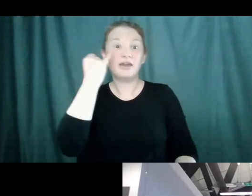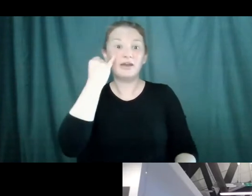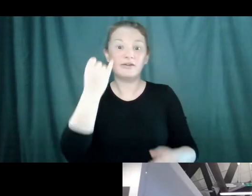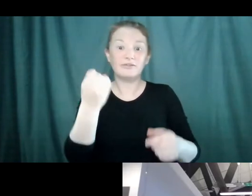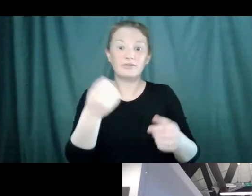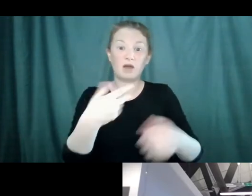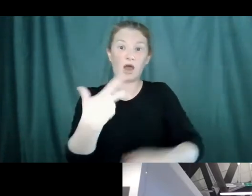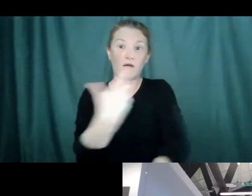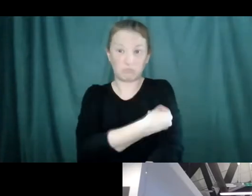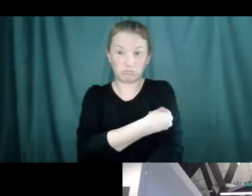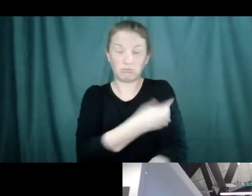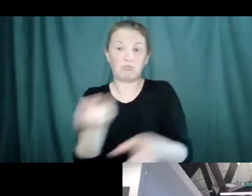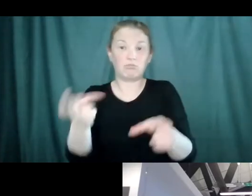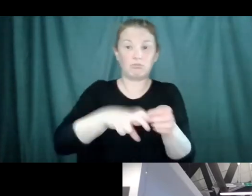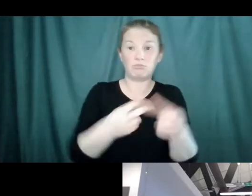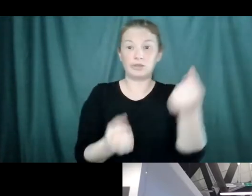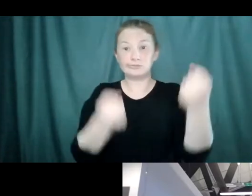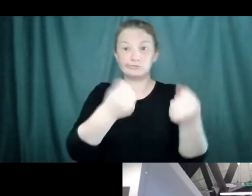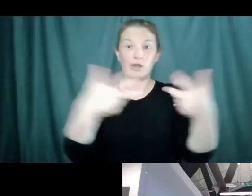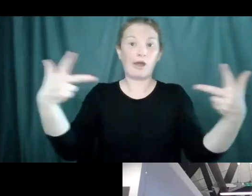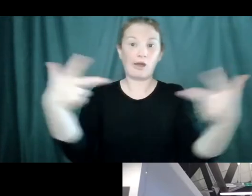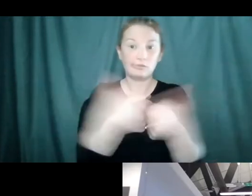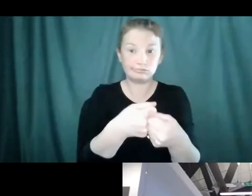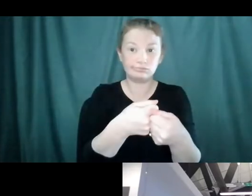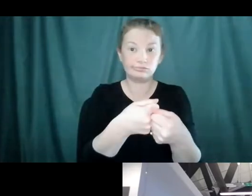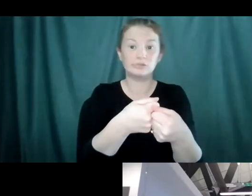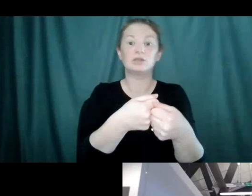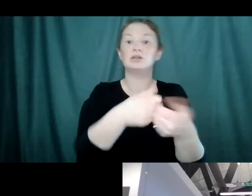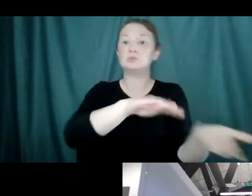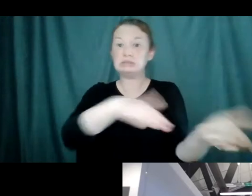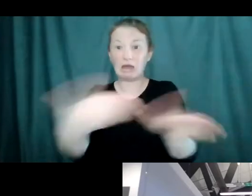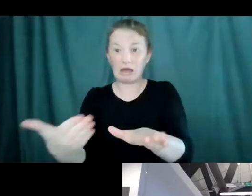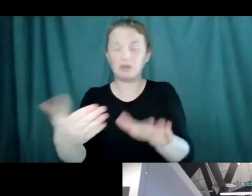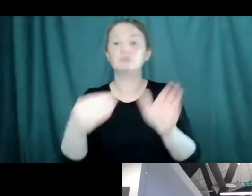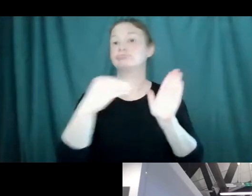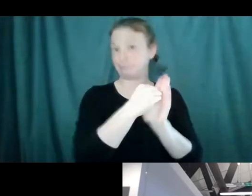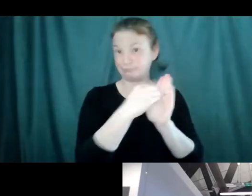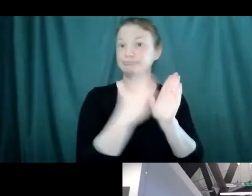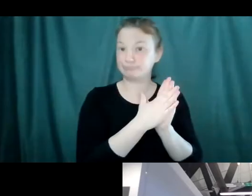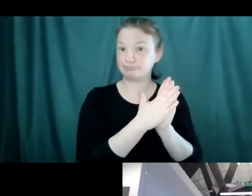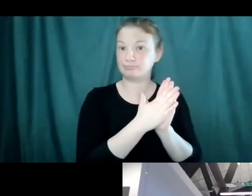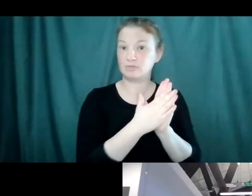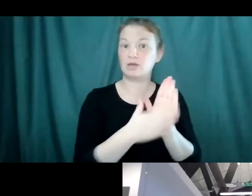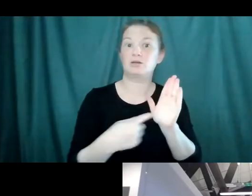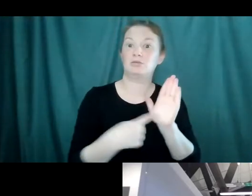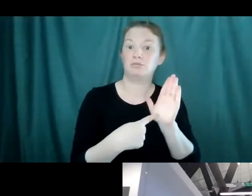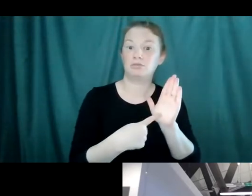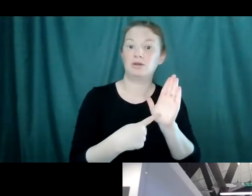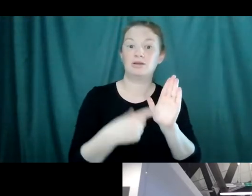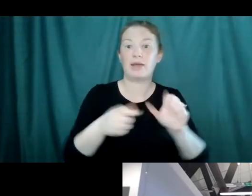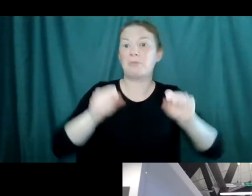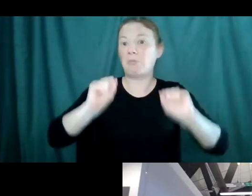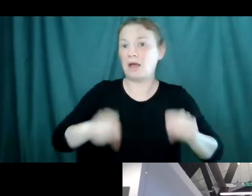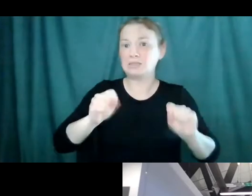goes into the list of potential effects. That's why you've got on the product inserts that long list of